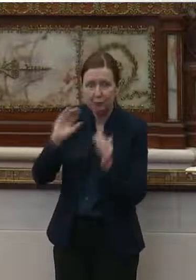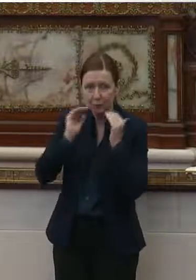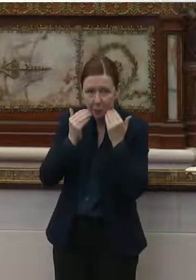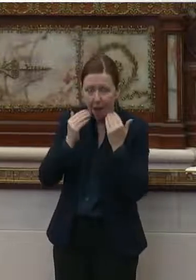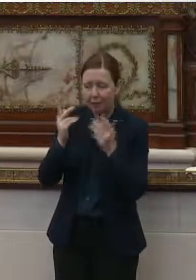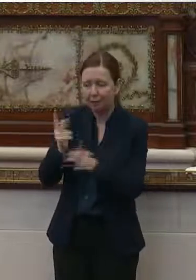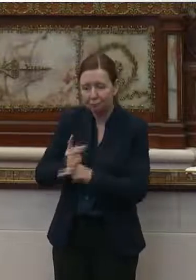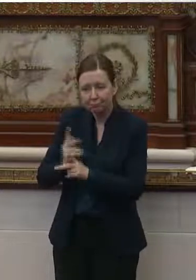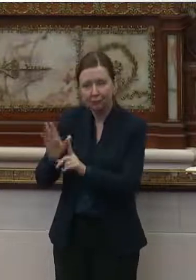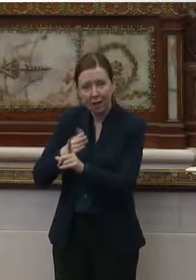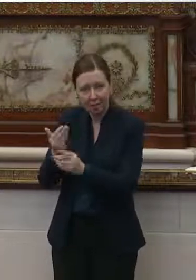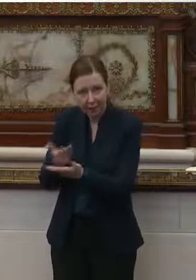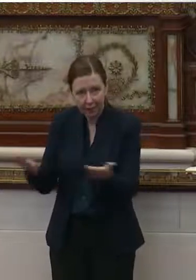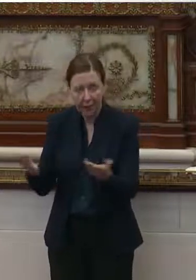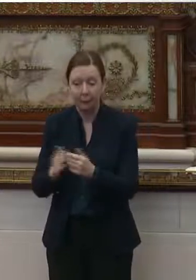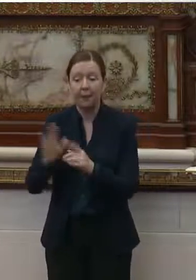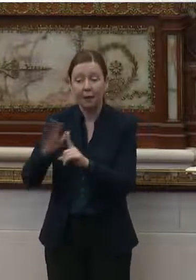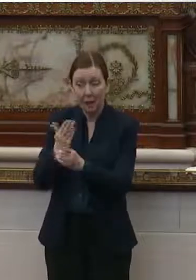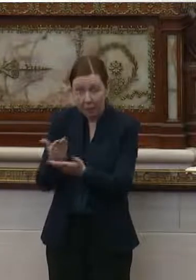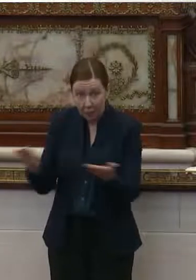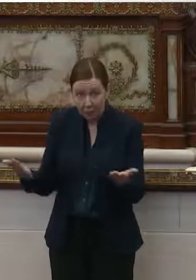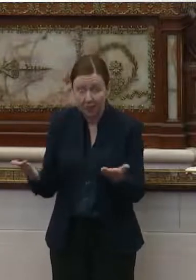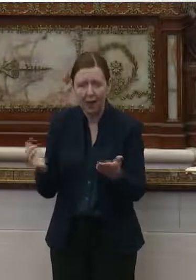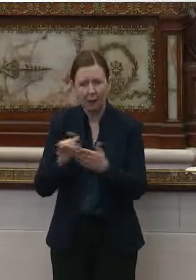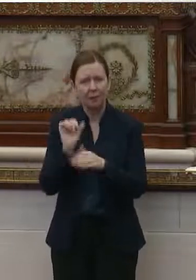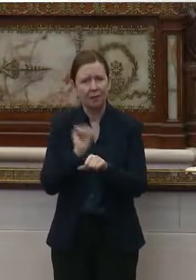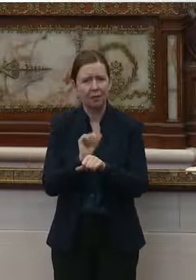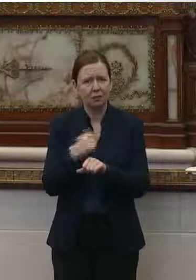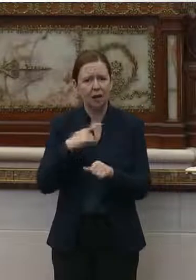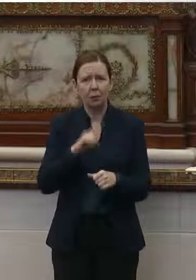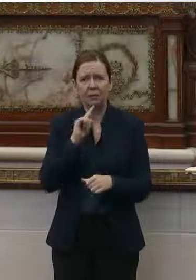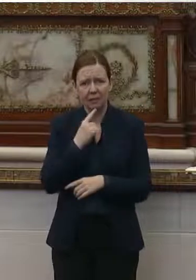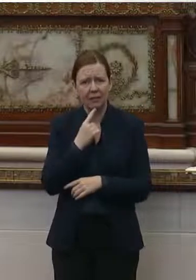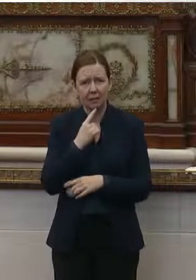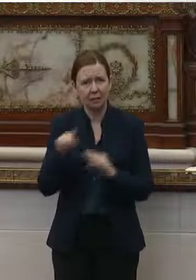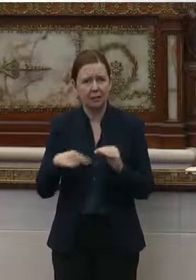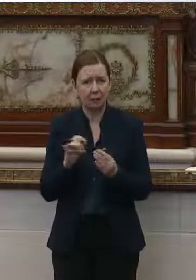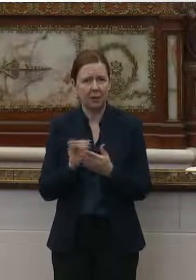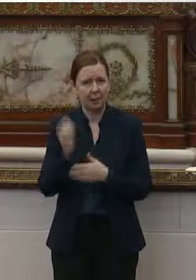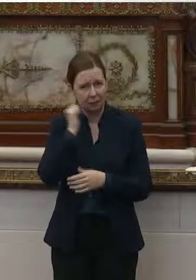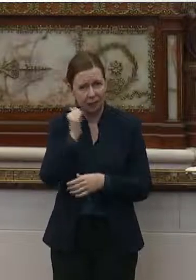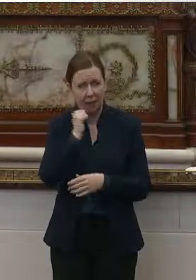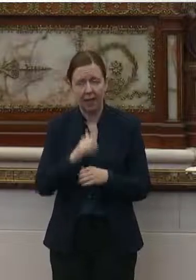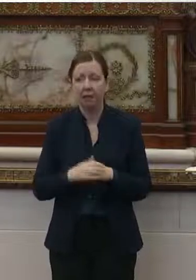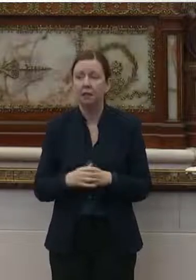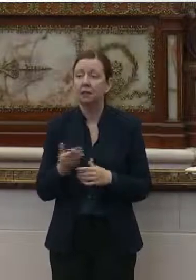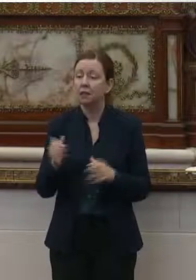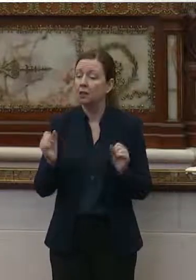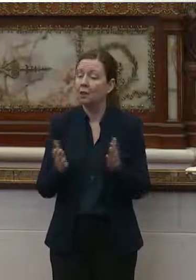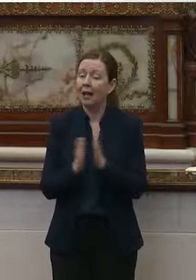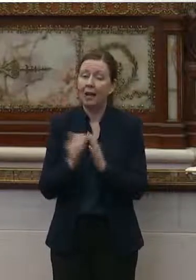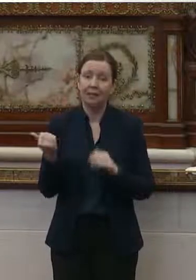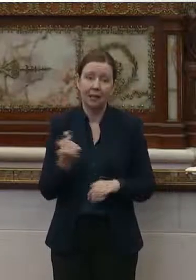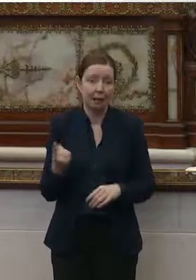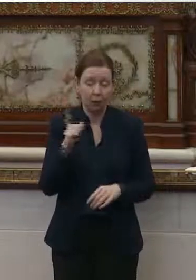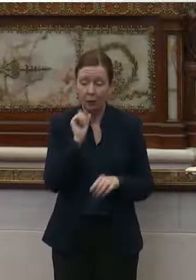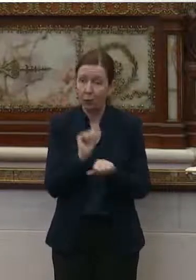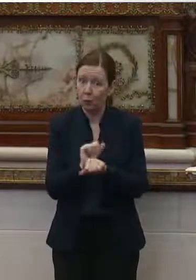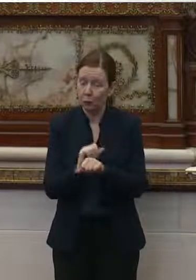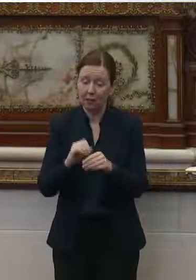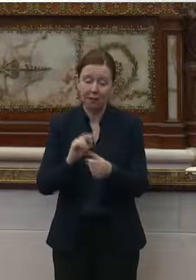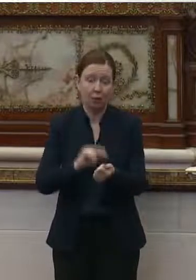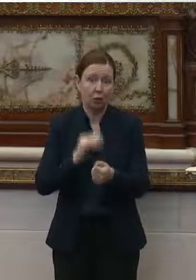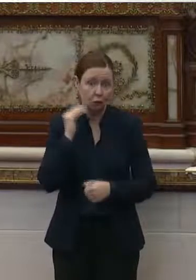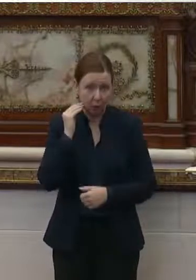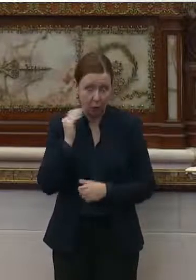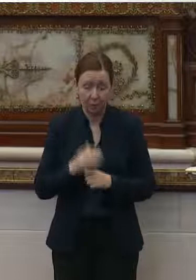and comfort them. Comfort them is a job we take very seriously every day. You can ask anyone who works in a nursing